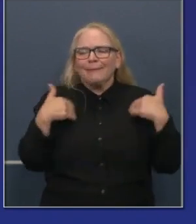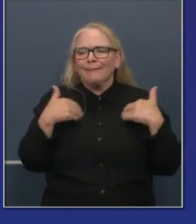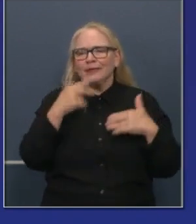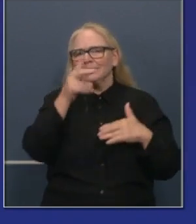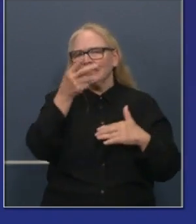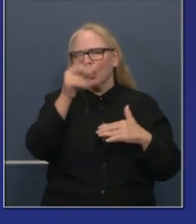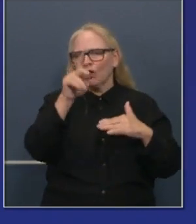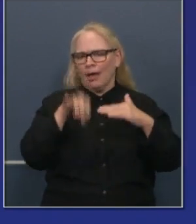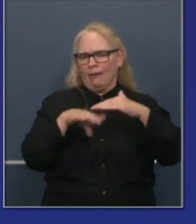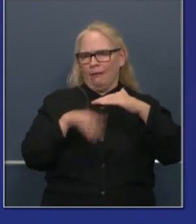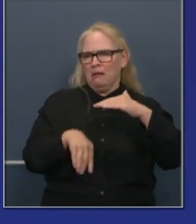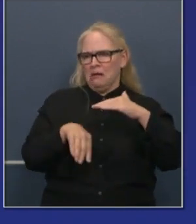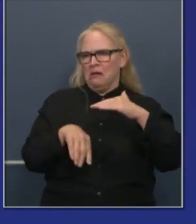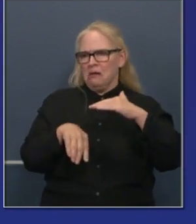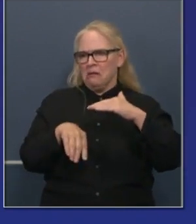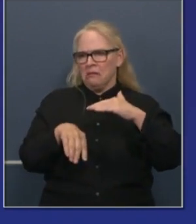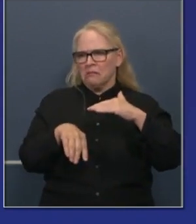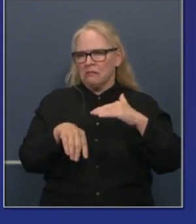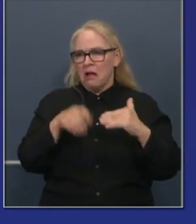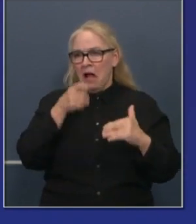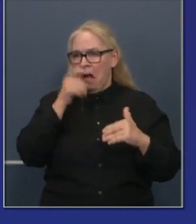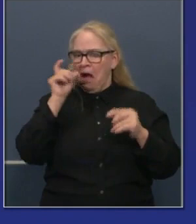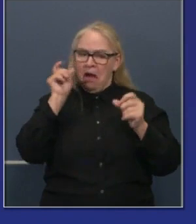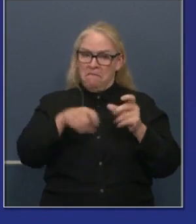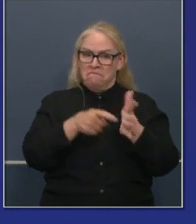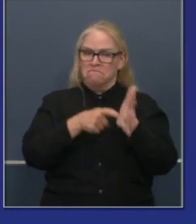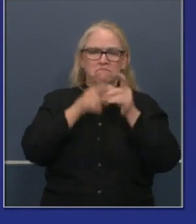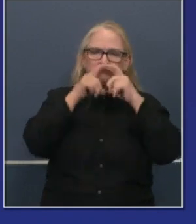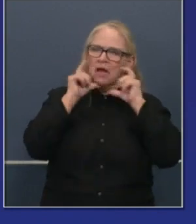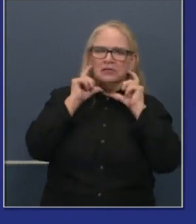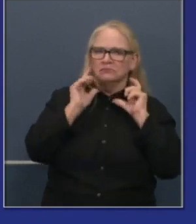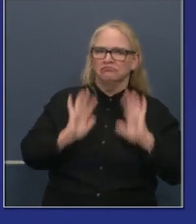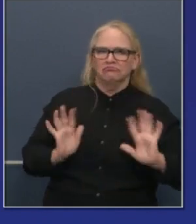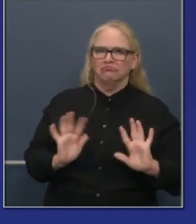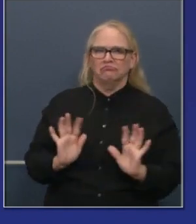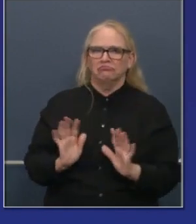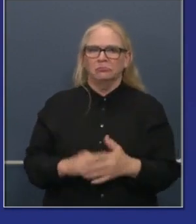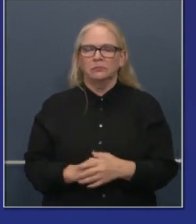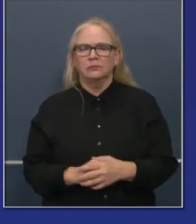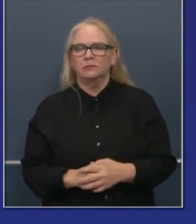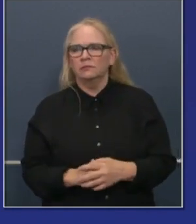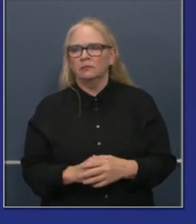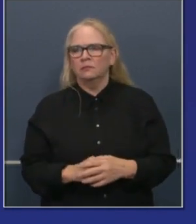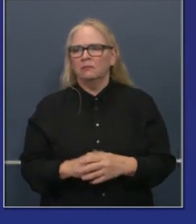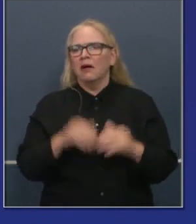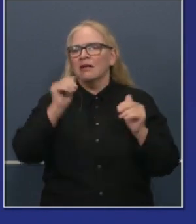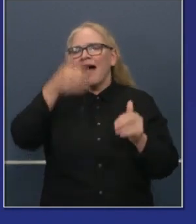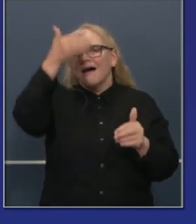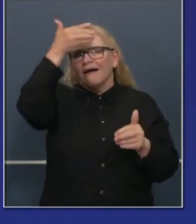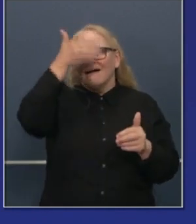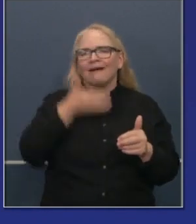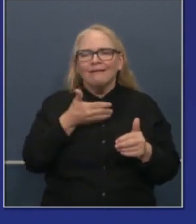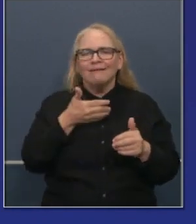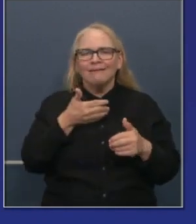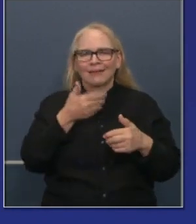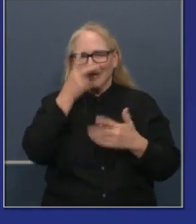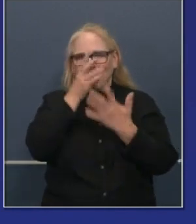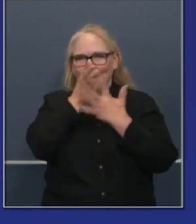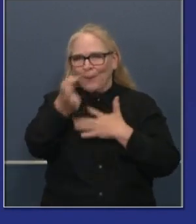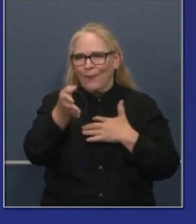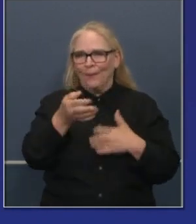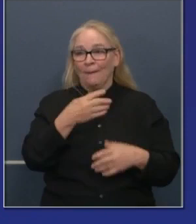shields. I have a very young son, Dutch, and caregivers, when he first saw masks,